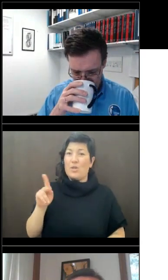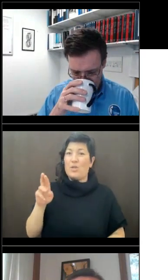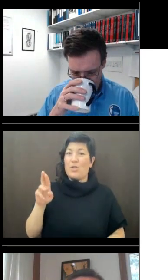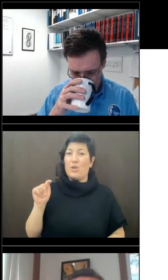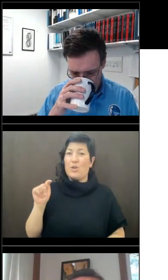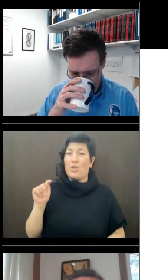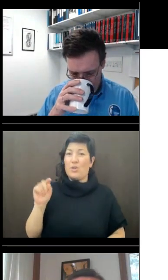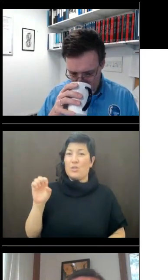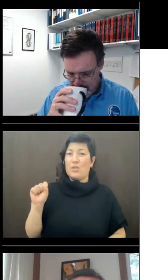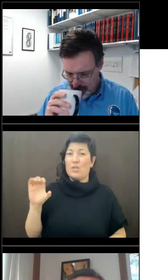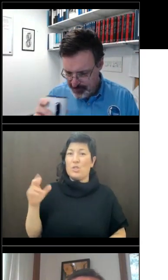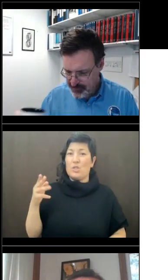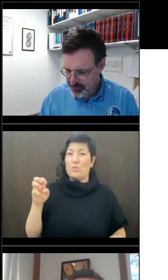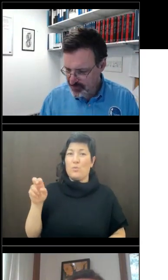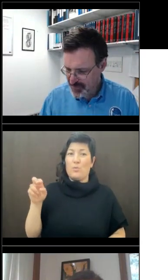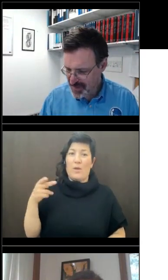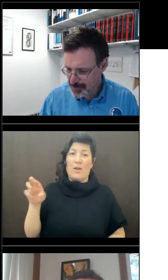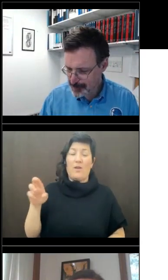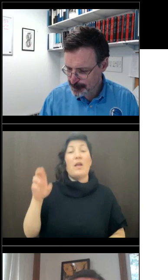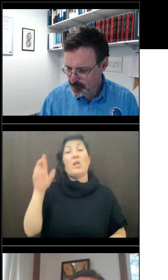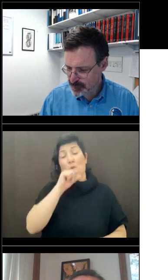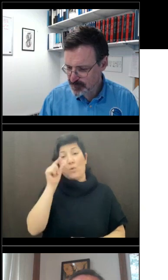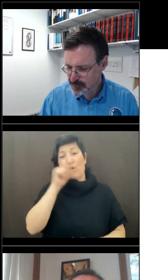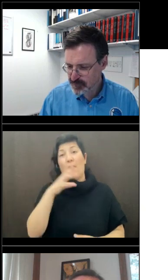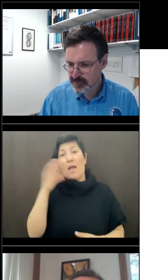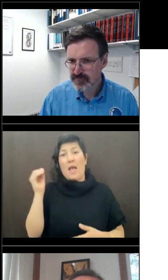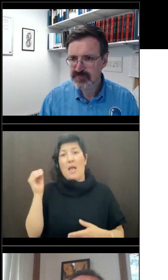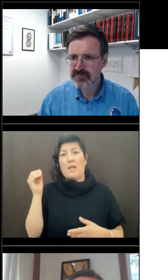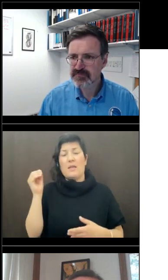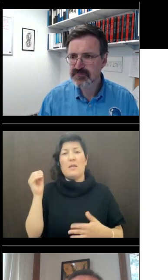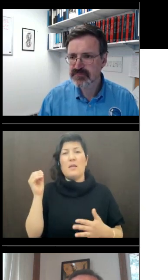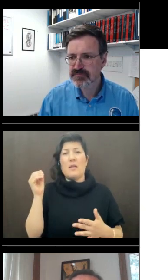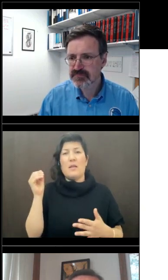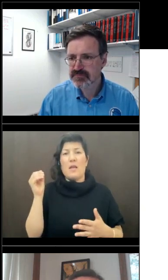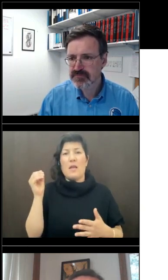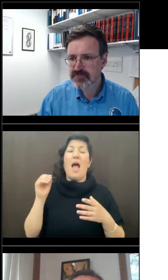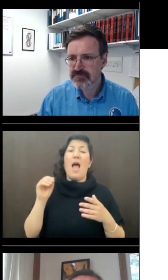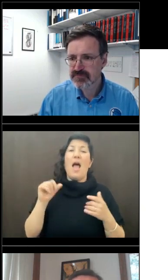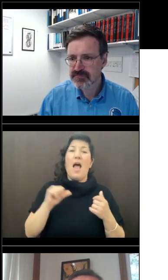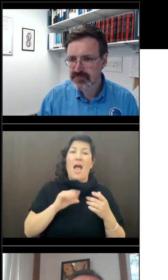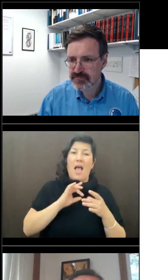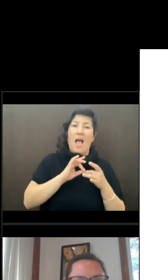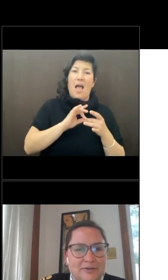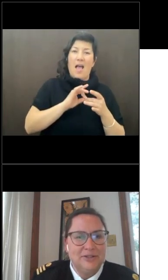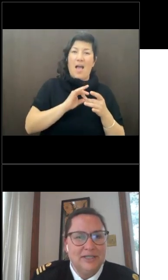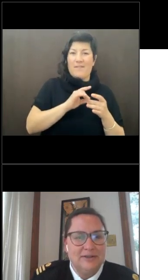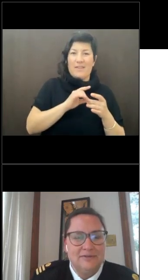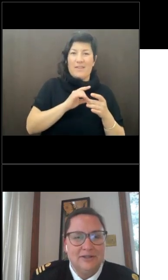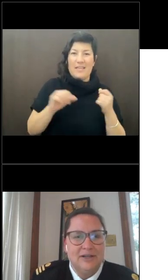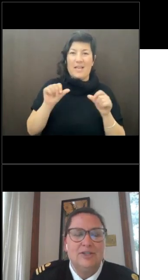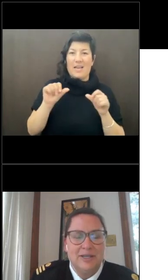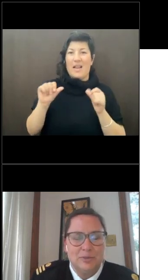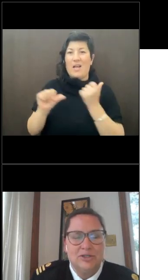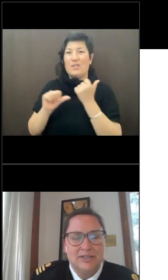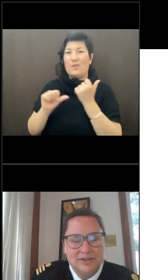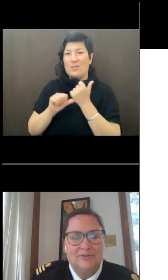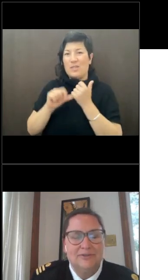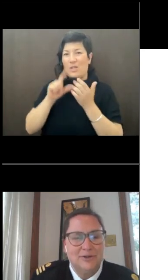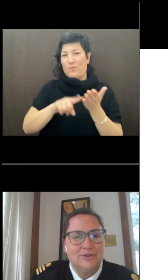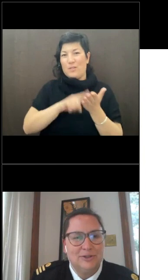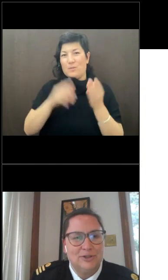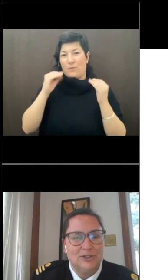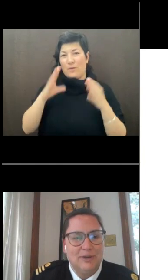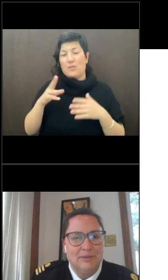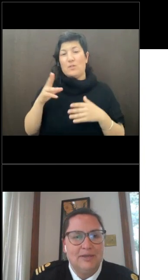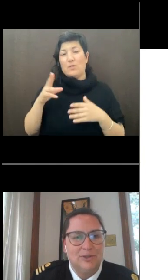Google and affiliate at, I'm sorry, affiliate associate research professor at the University of New Hampshire